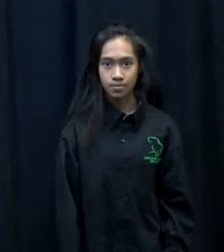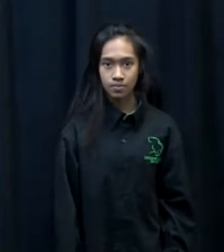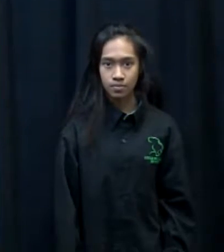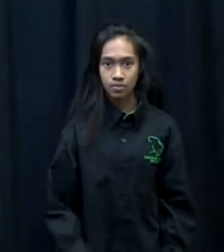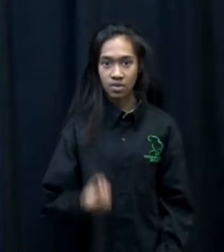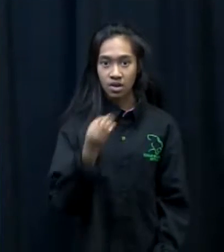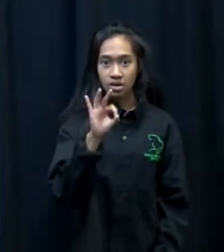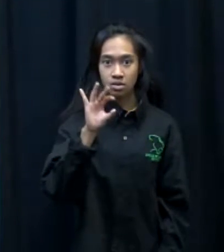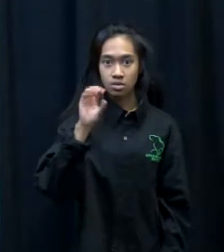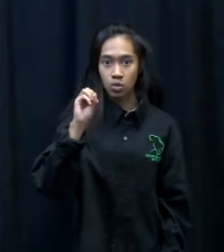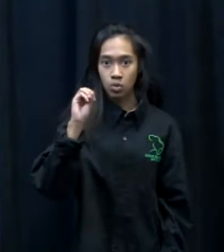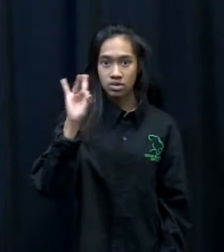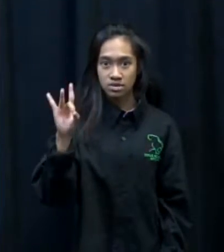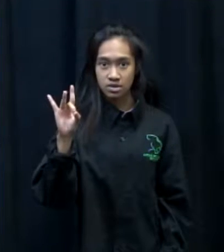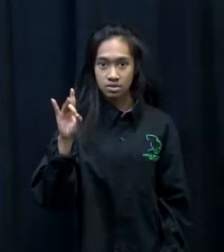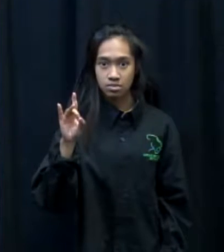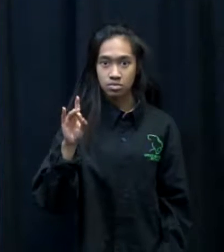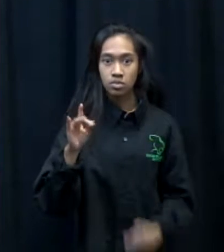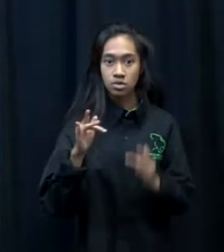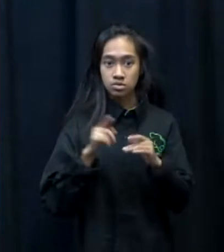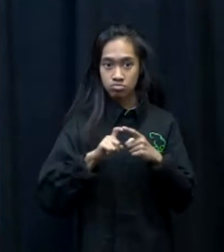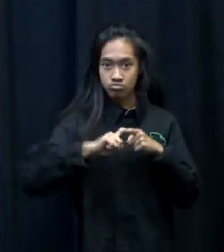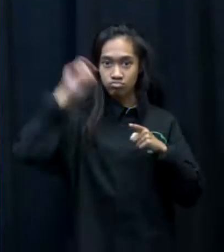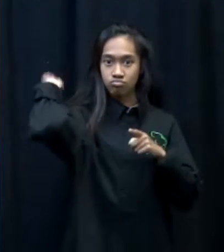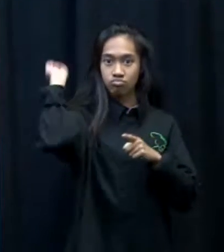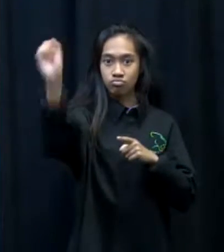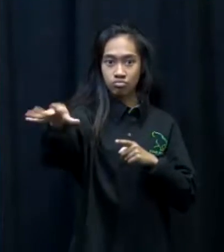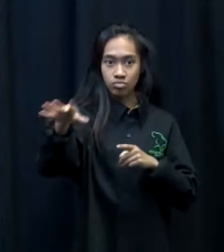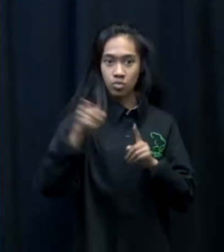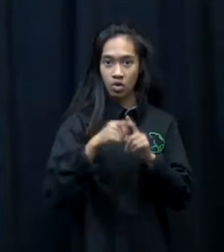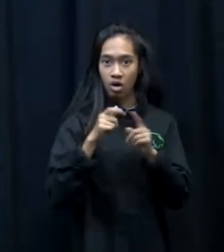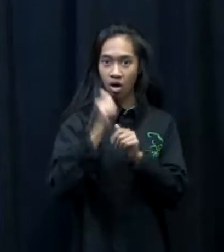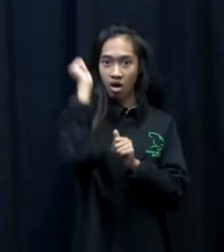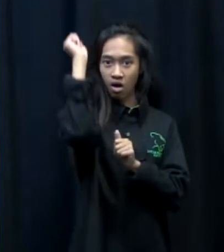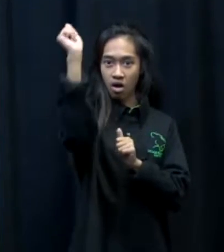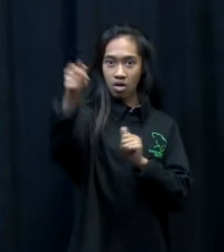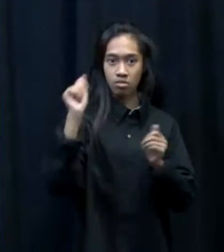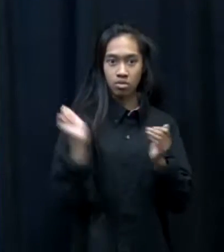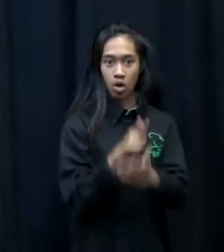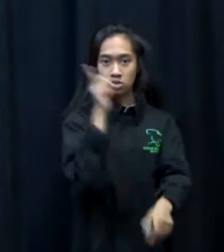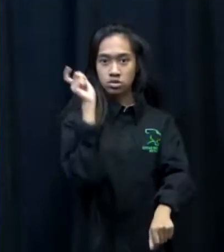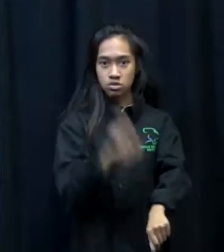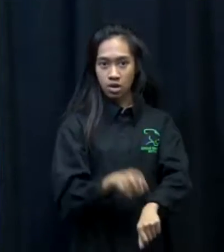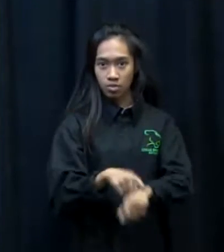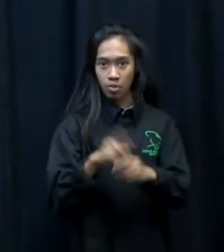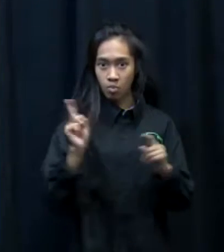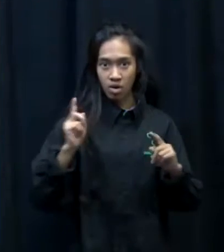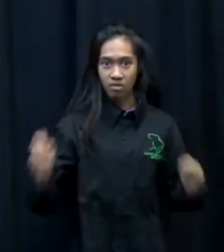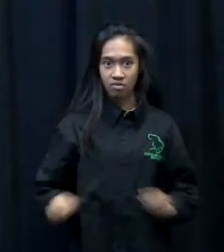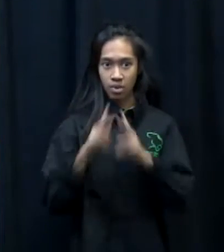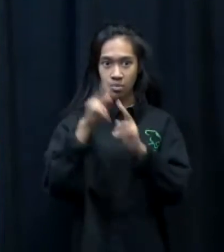1908, a wireless message was sent long distance for the first time from the Eiffel Tower in Paris.